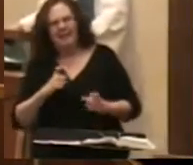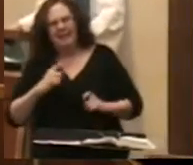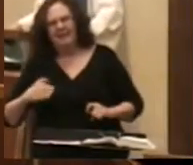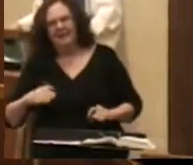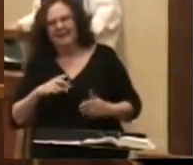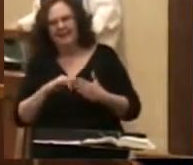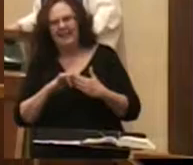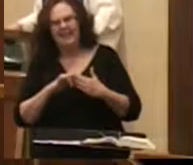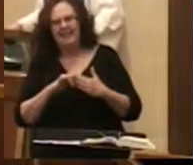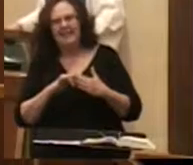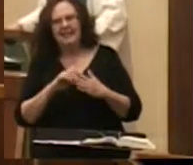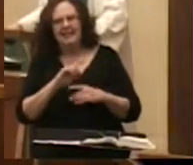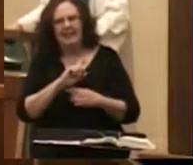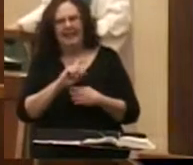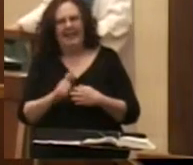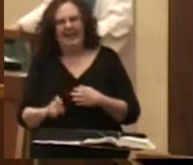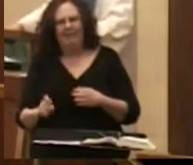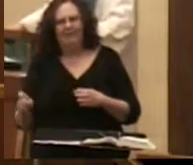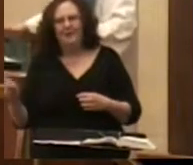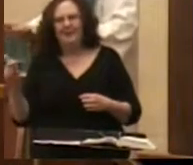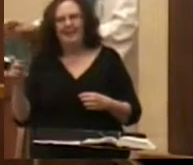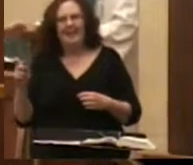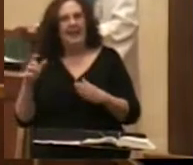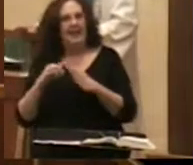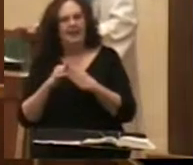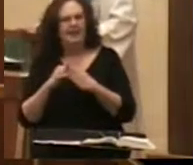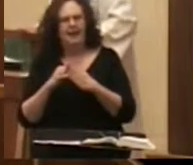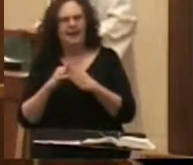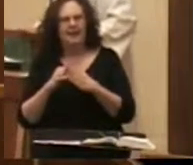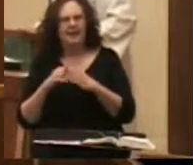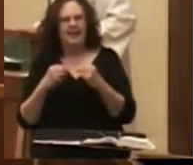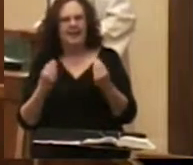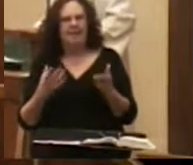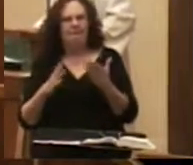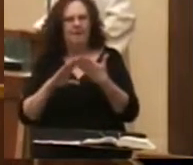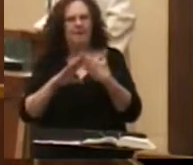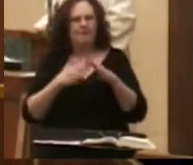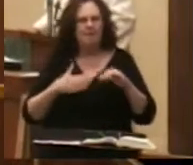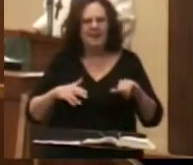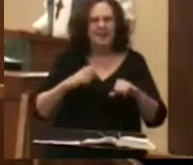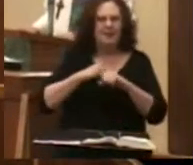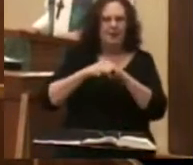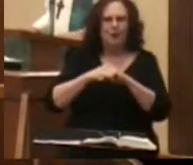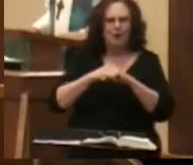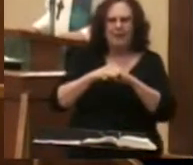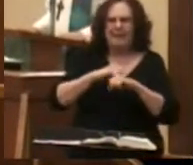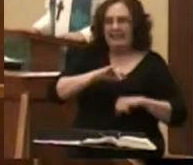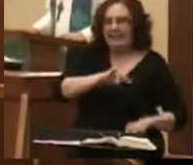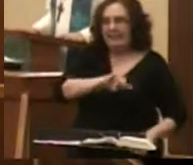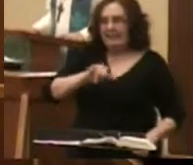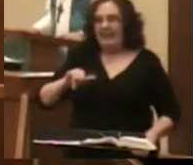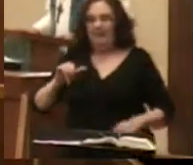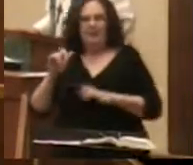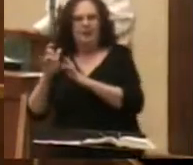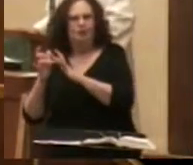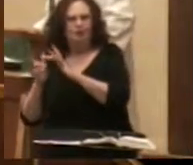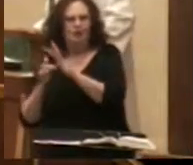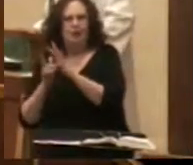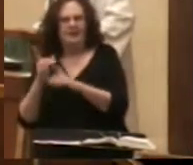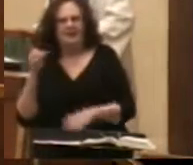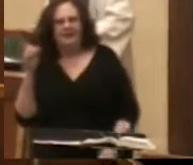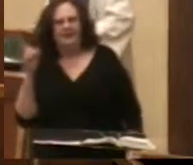gift even this will not provide the peace and security that Jesus does in his gospel.